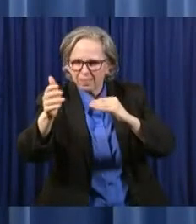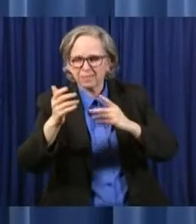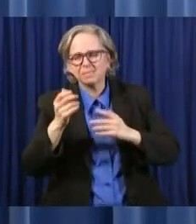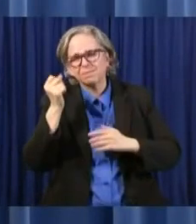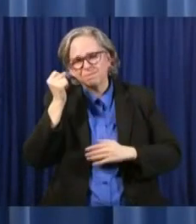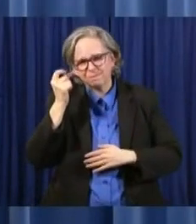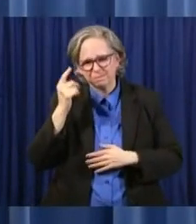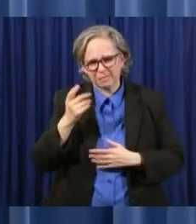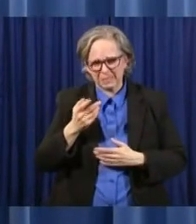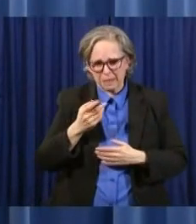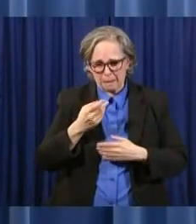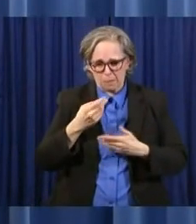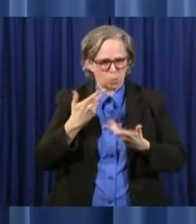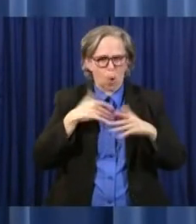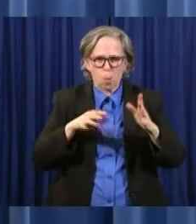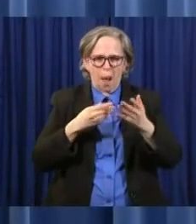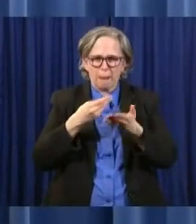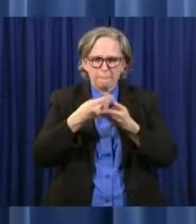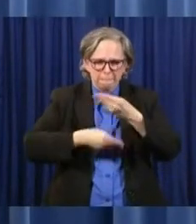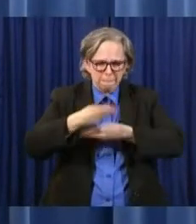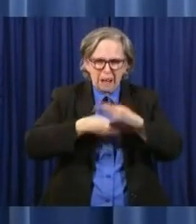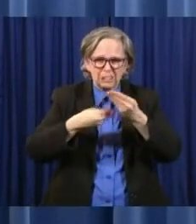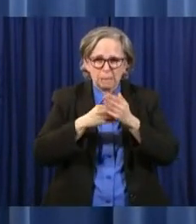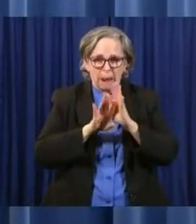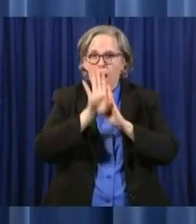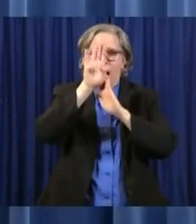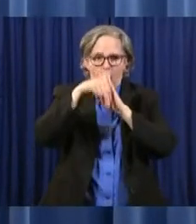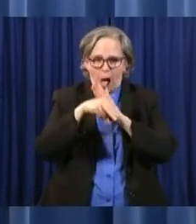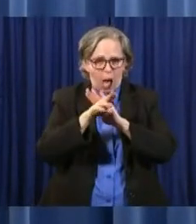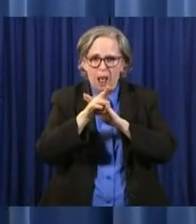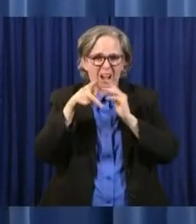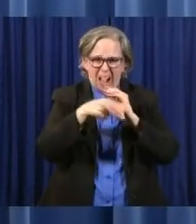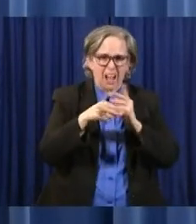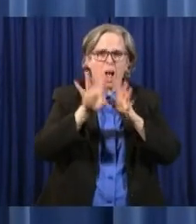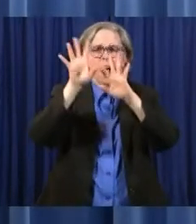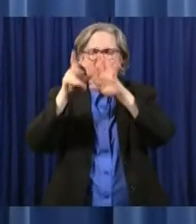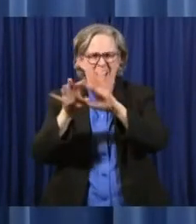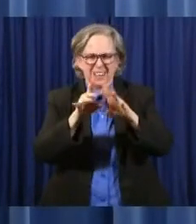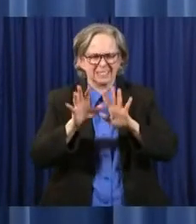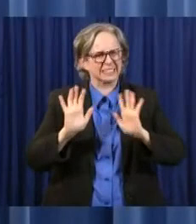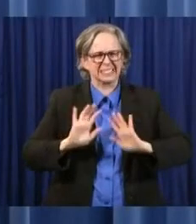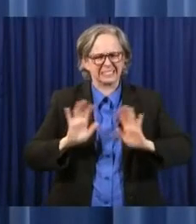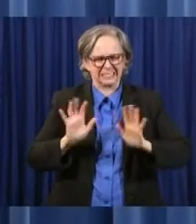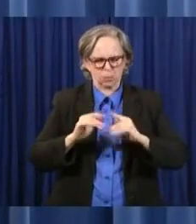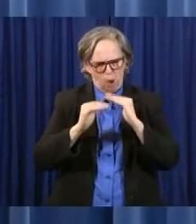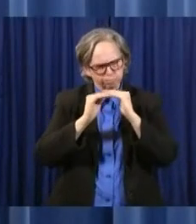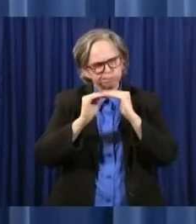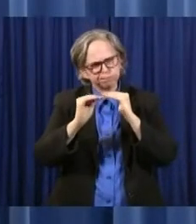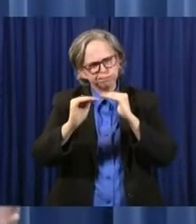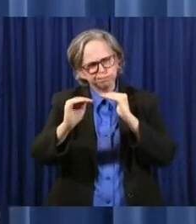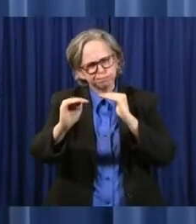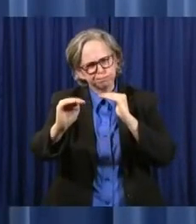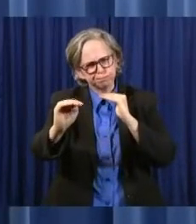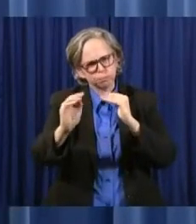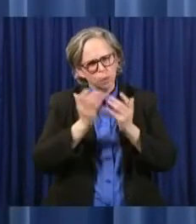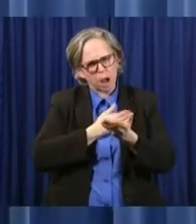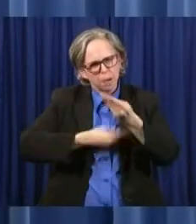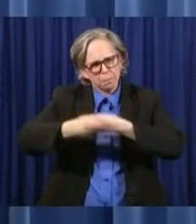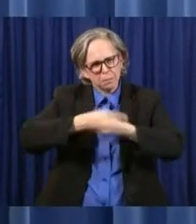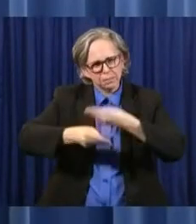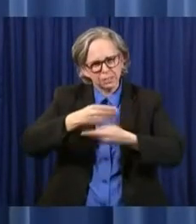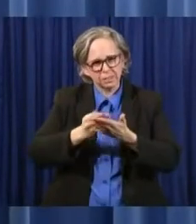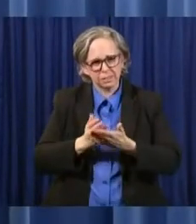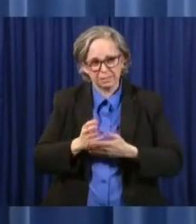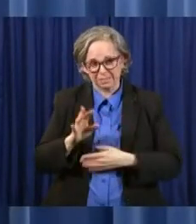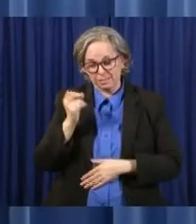the lieutenant governor pointed out, the vast, vast majority of the money in the state's budget goes out. It does not